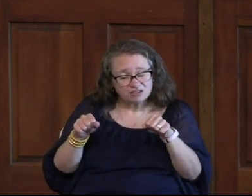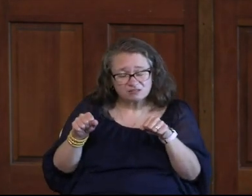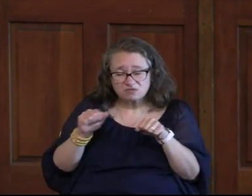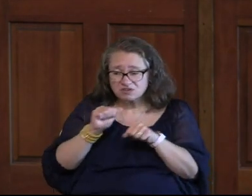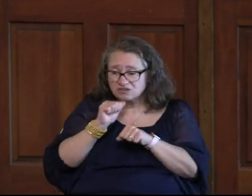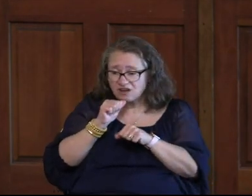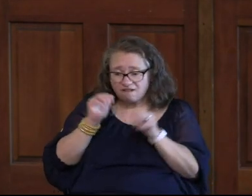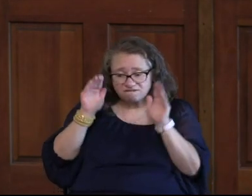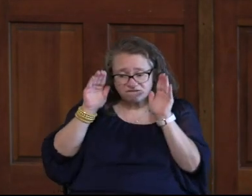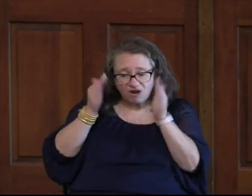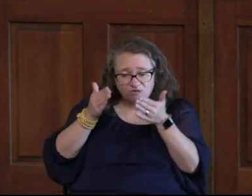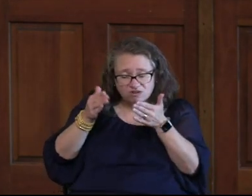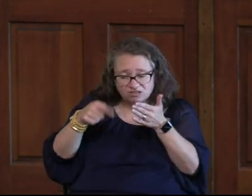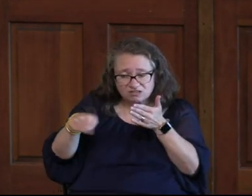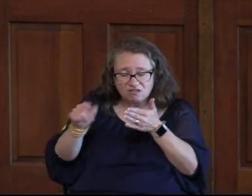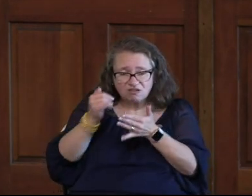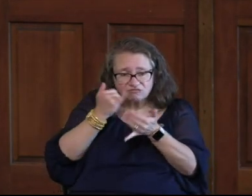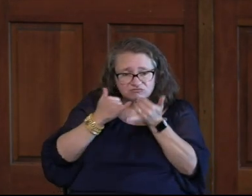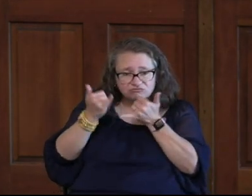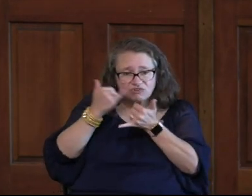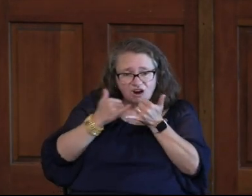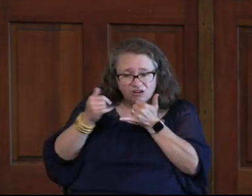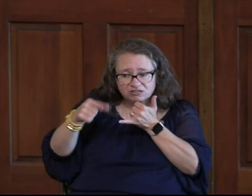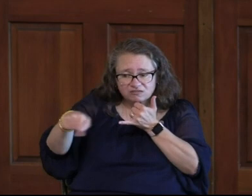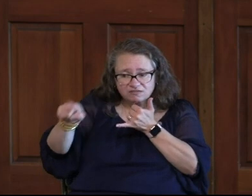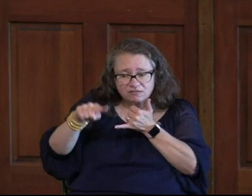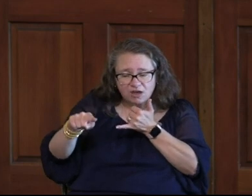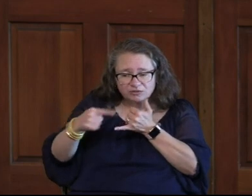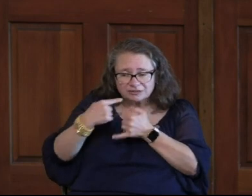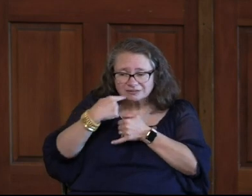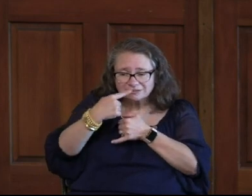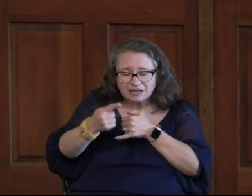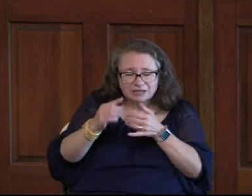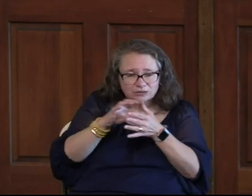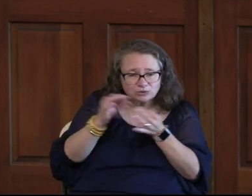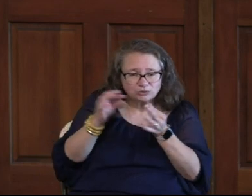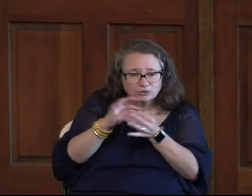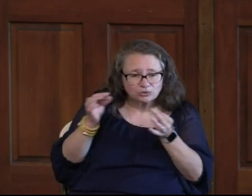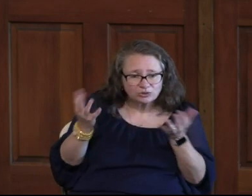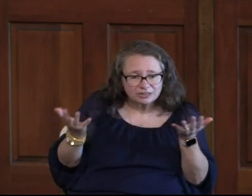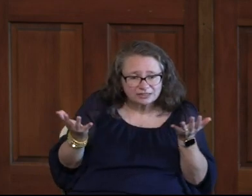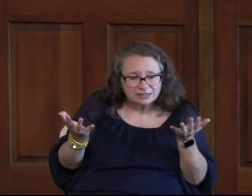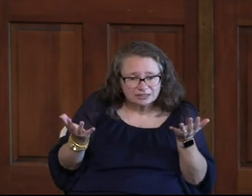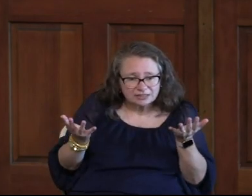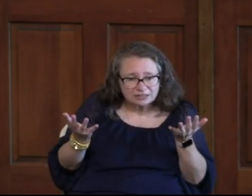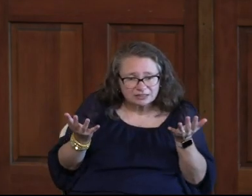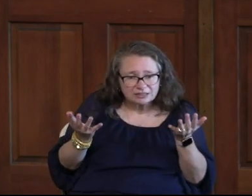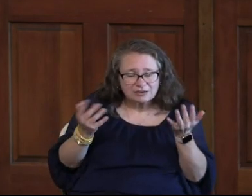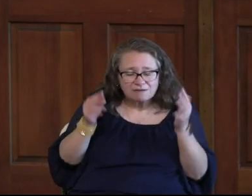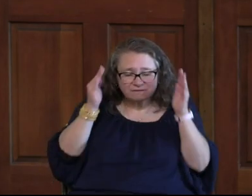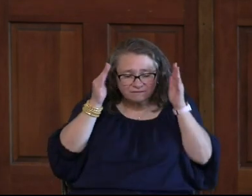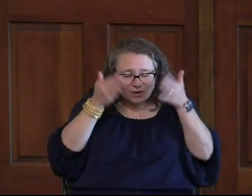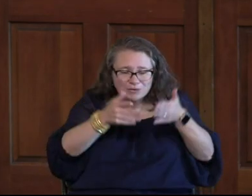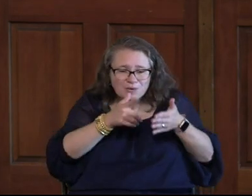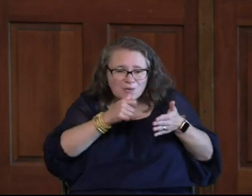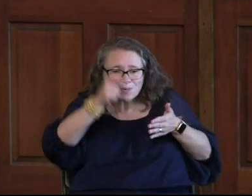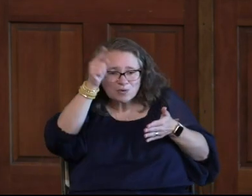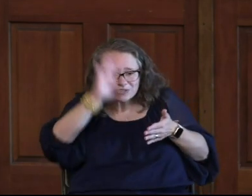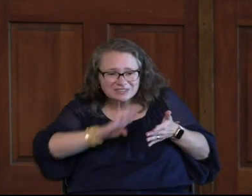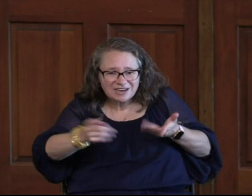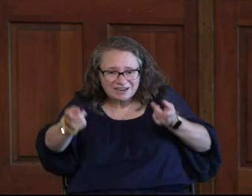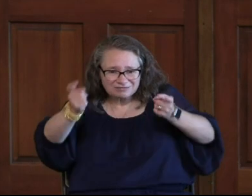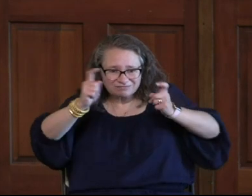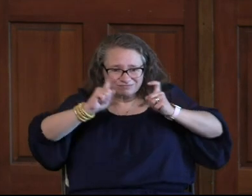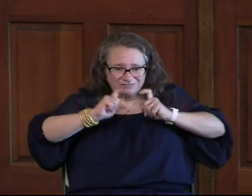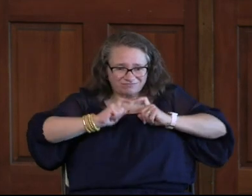for you not to focus on all those things, as if those things are telling the whole story, see, but to rather focus on who God is for